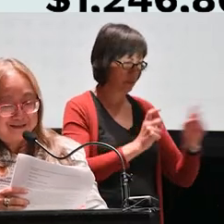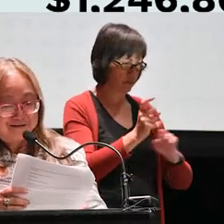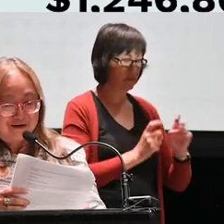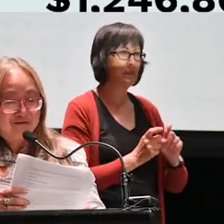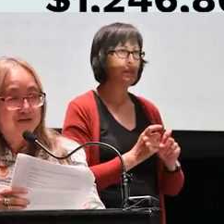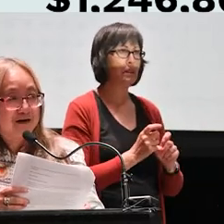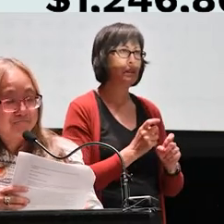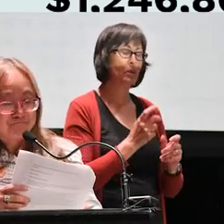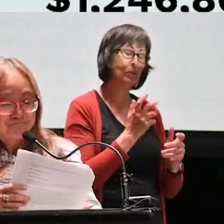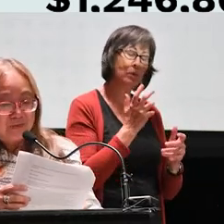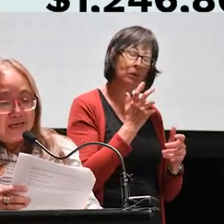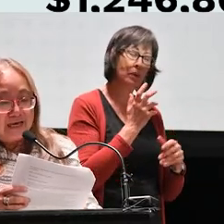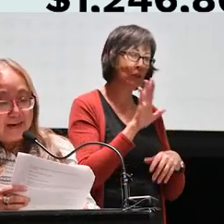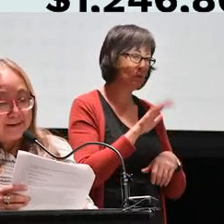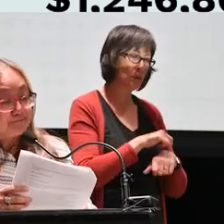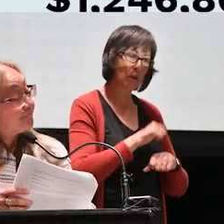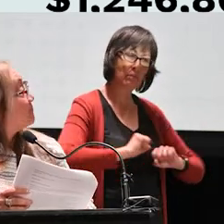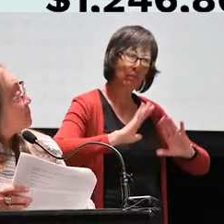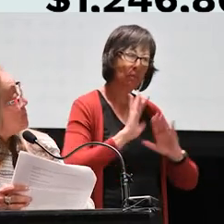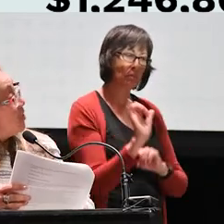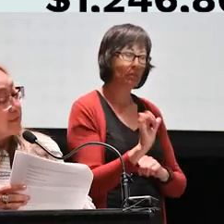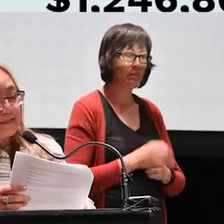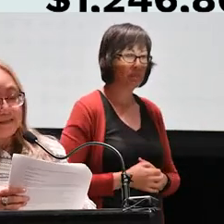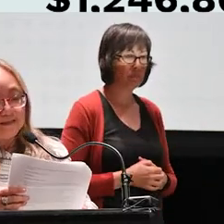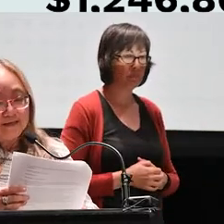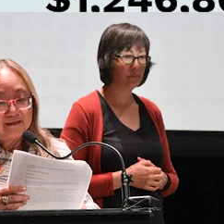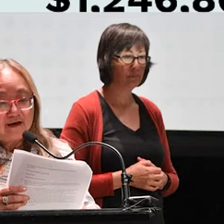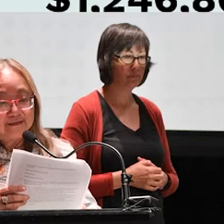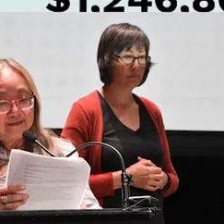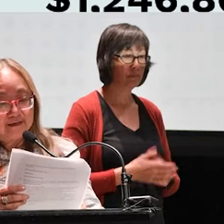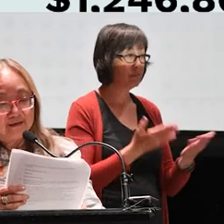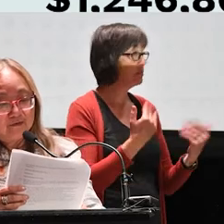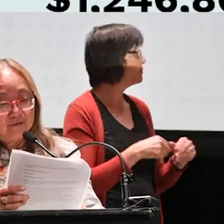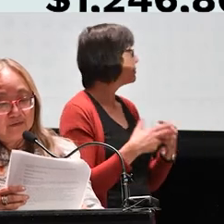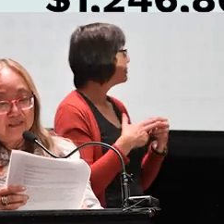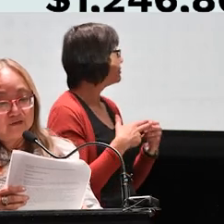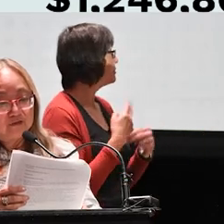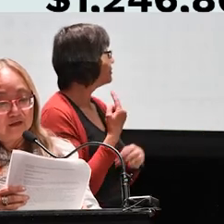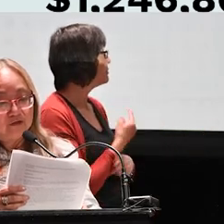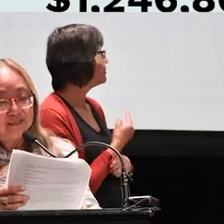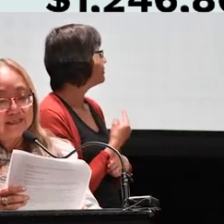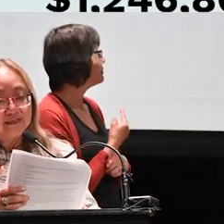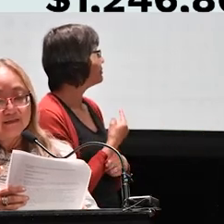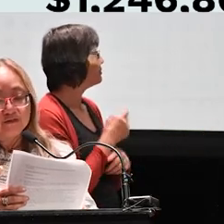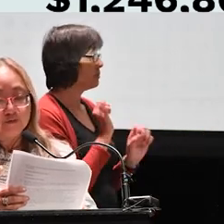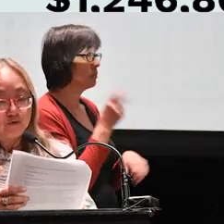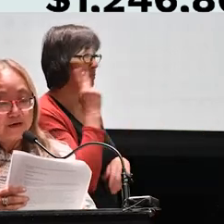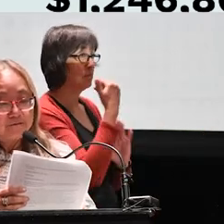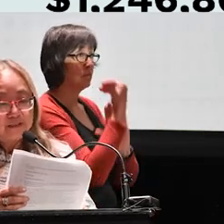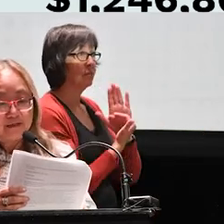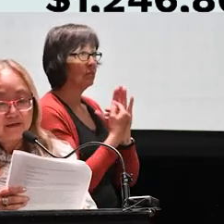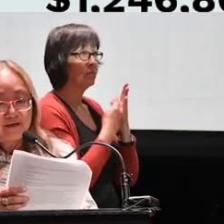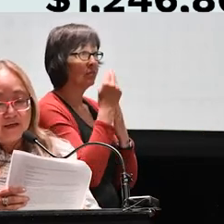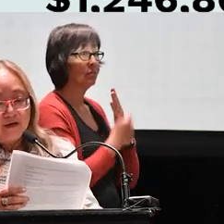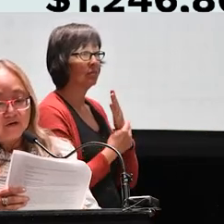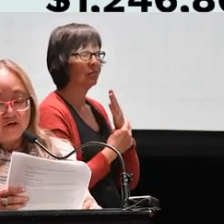in such a good way of your time. On these next slides, you can see the list of programs,